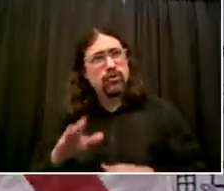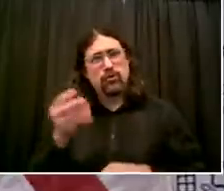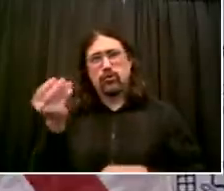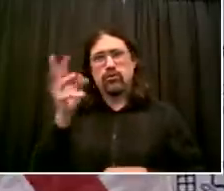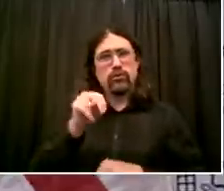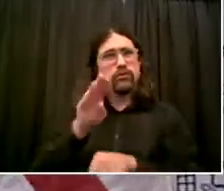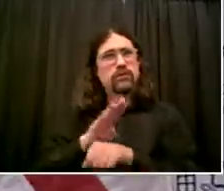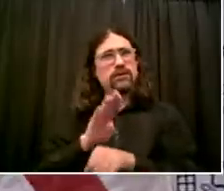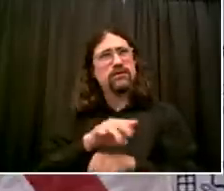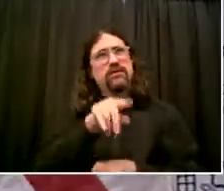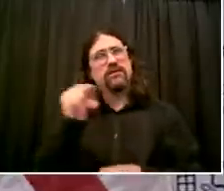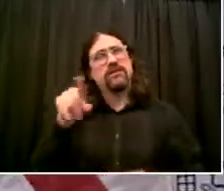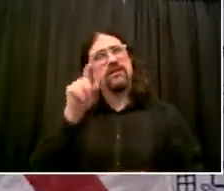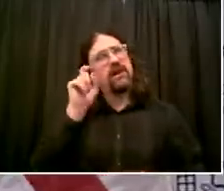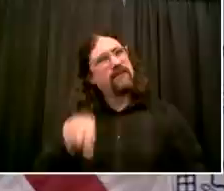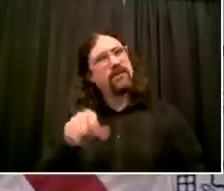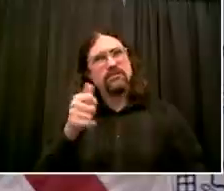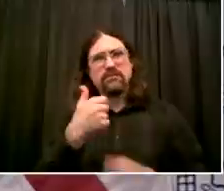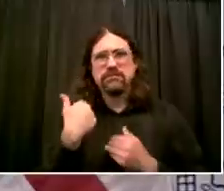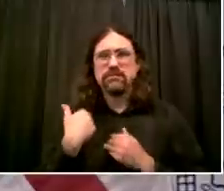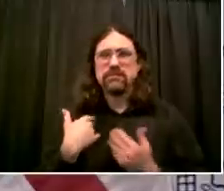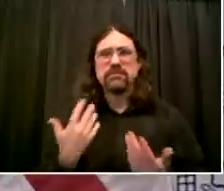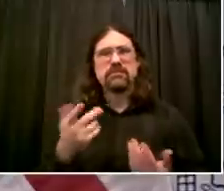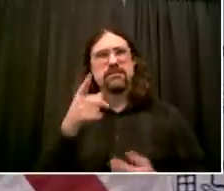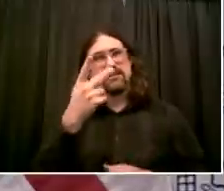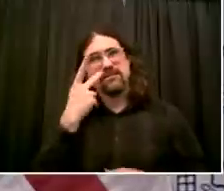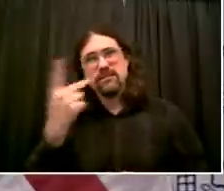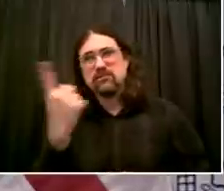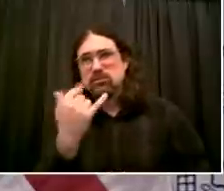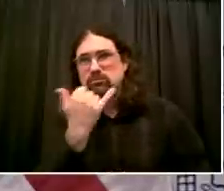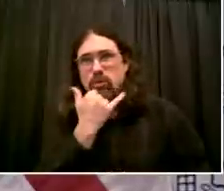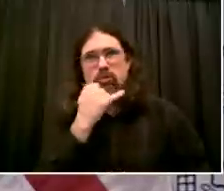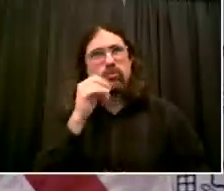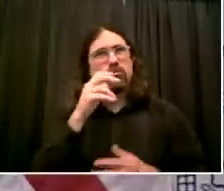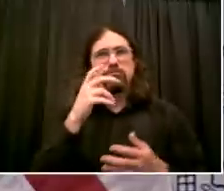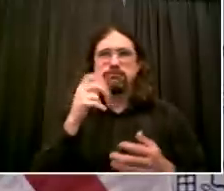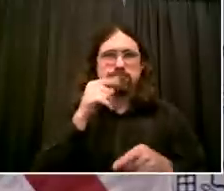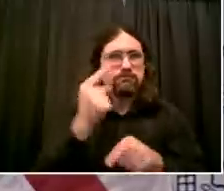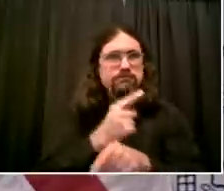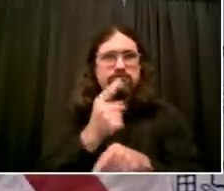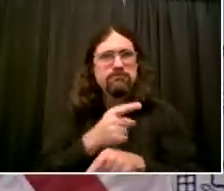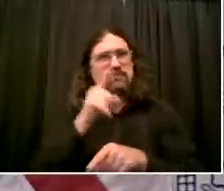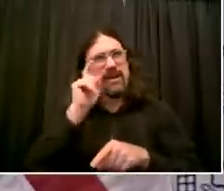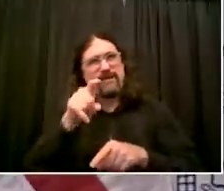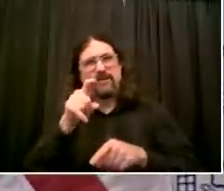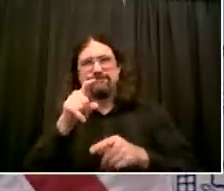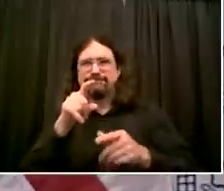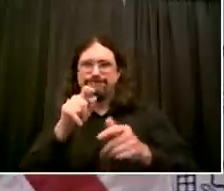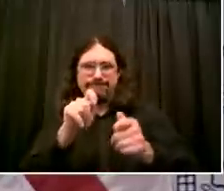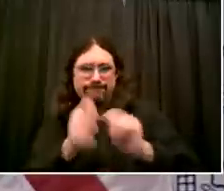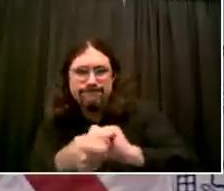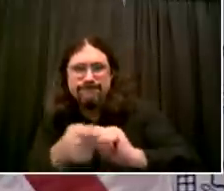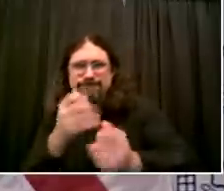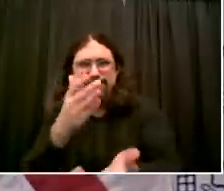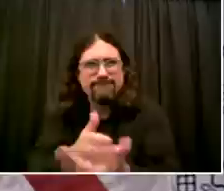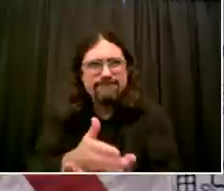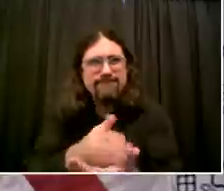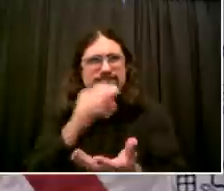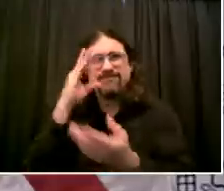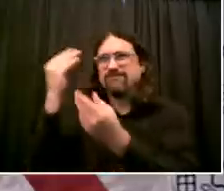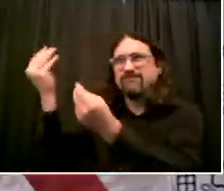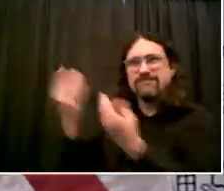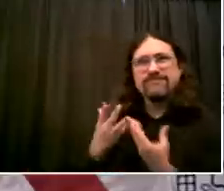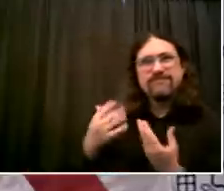And just everybody in their everyday life, sticking to the rules. But if there's a problem, we'll see initial